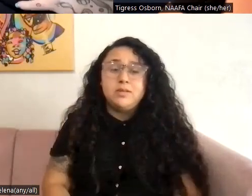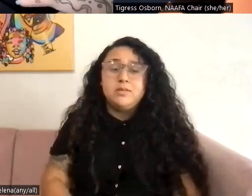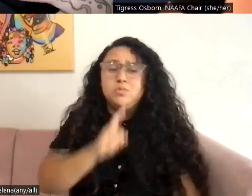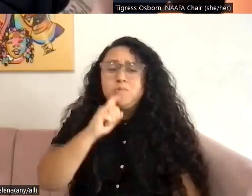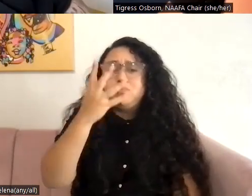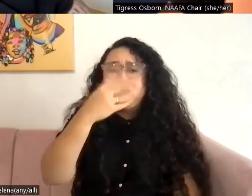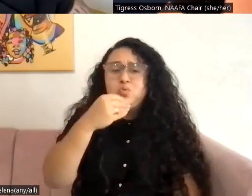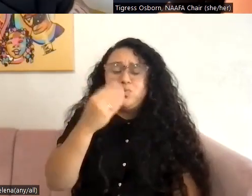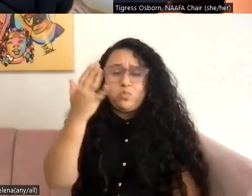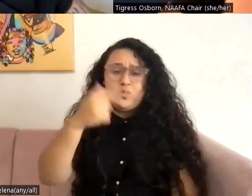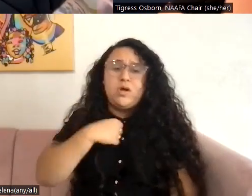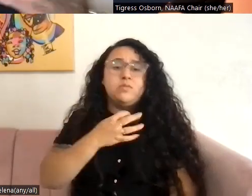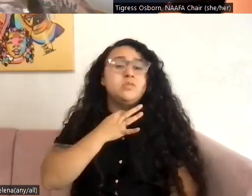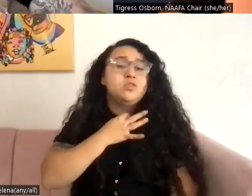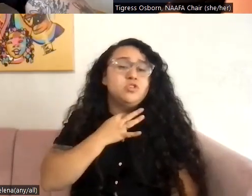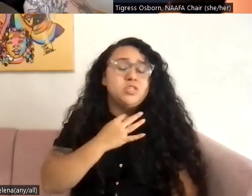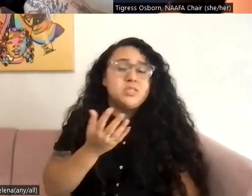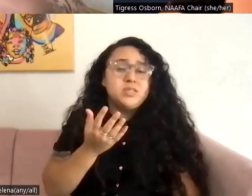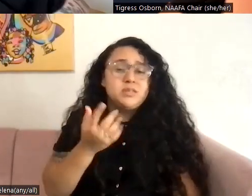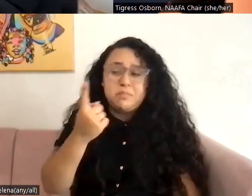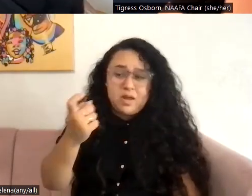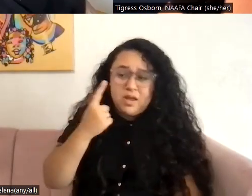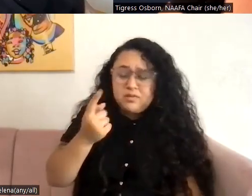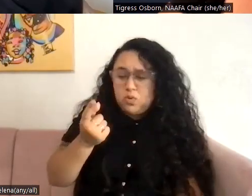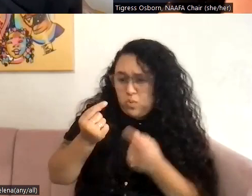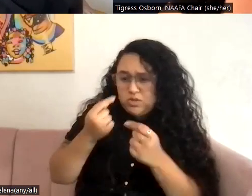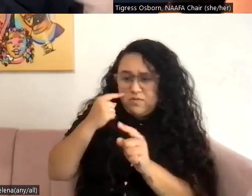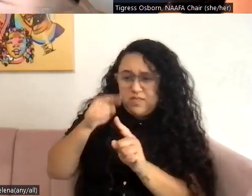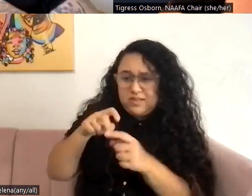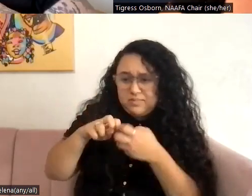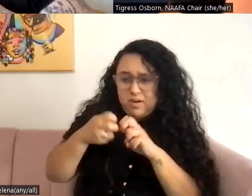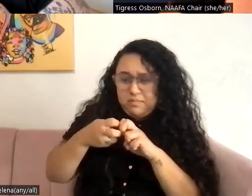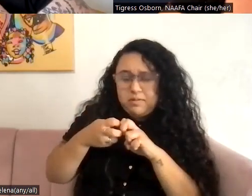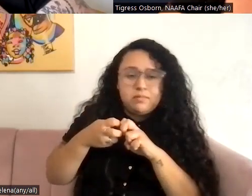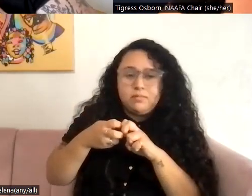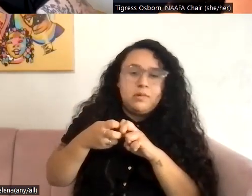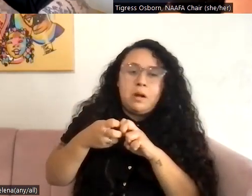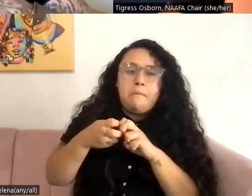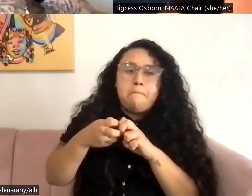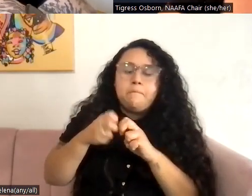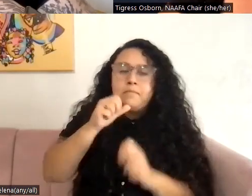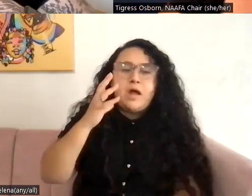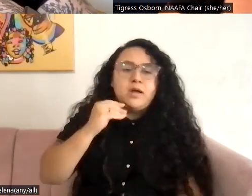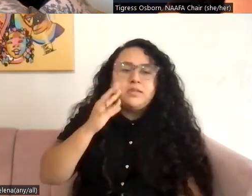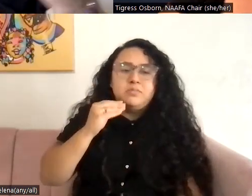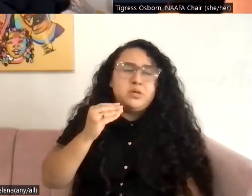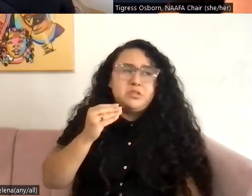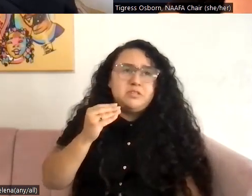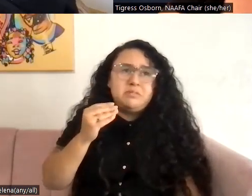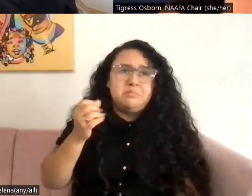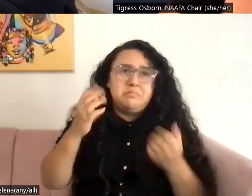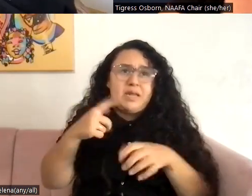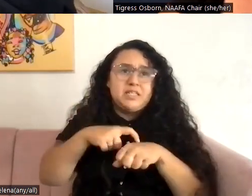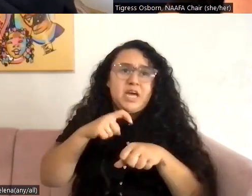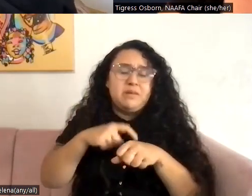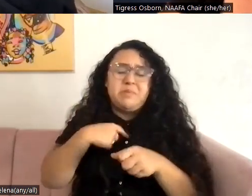Cause I, I was curious because someone had asked me, what do you do for this? And it wasn't something I've experienced more than maybe a handful of times. So I